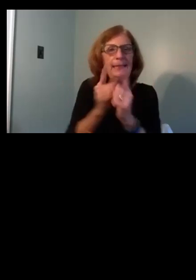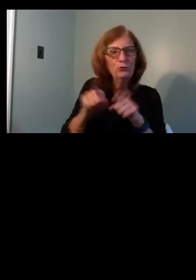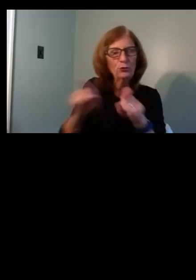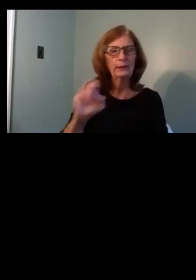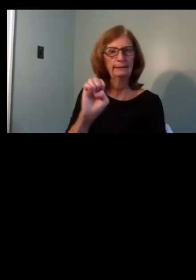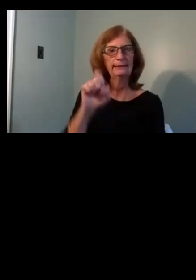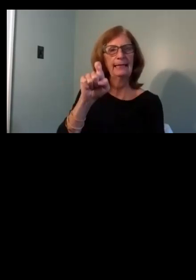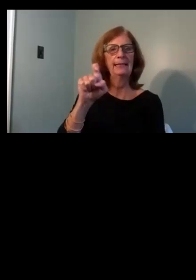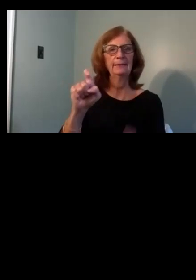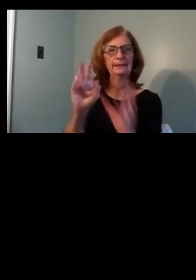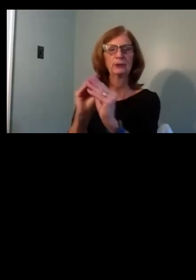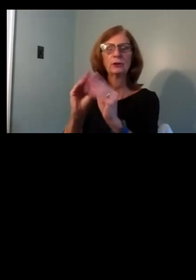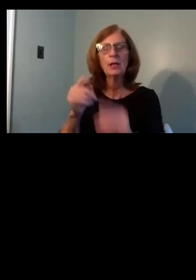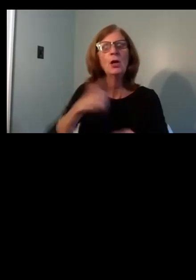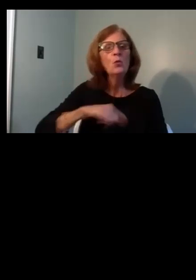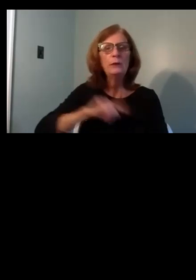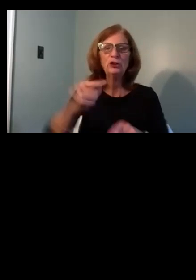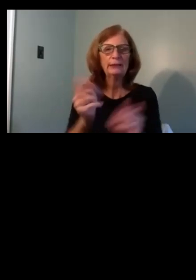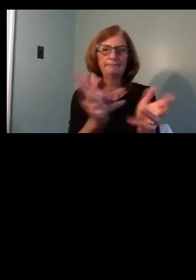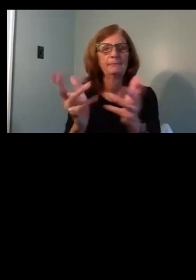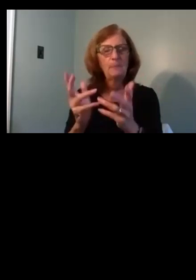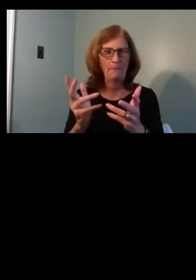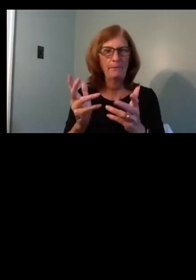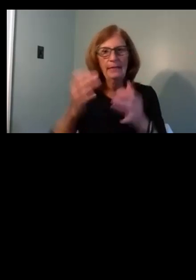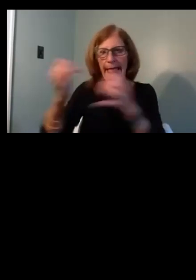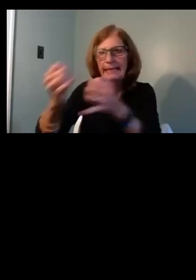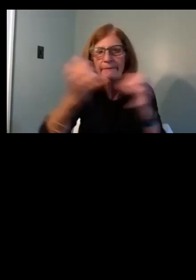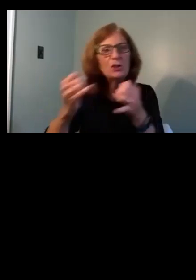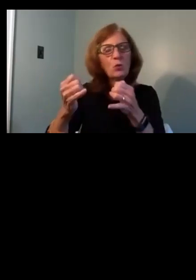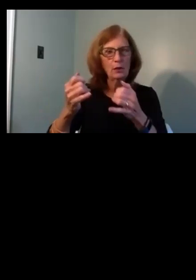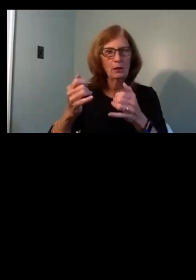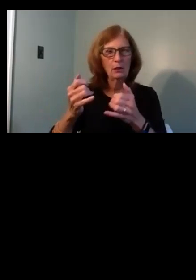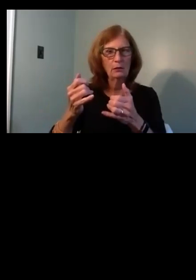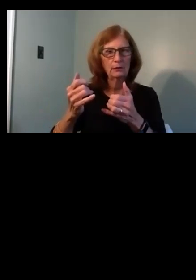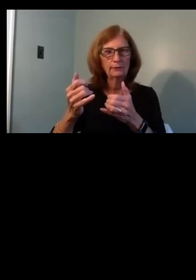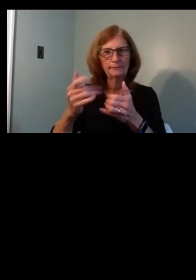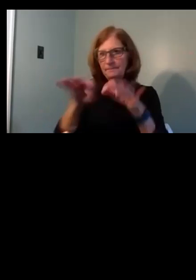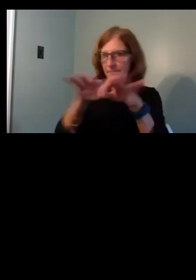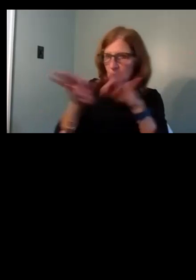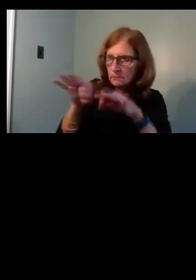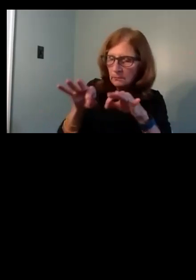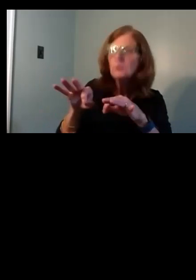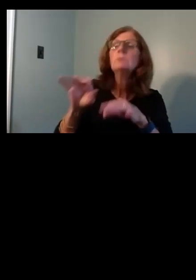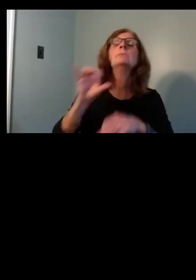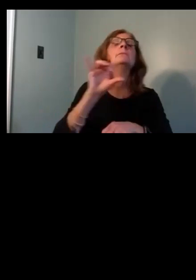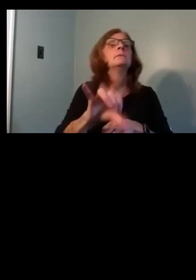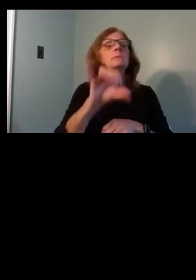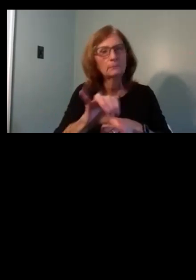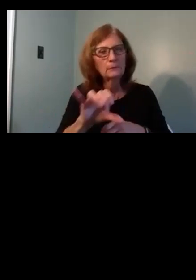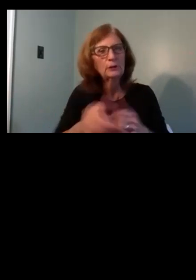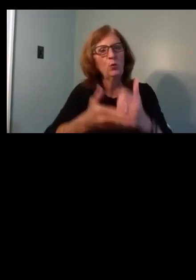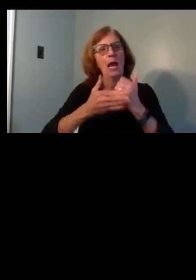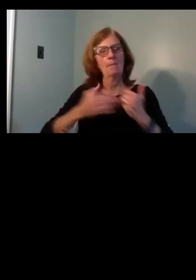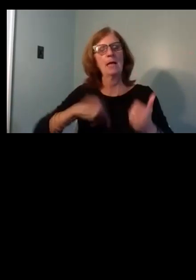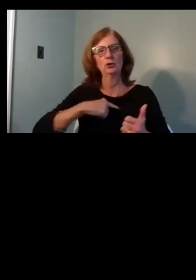individual briefings provided to board members that provided a really extensive and detailed deep dive into the